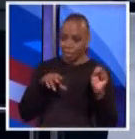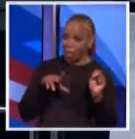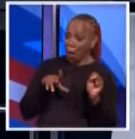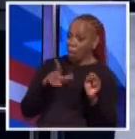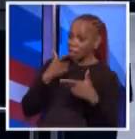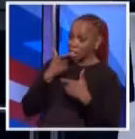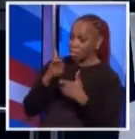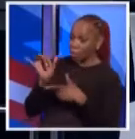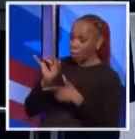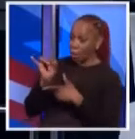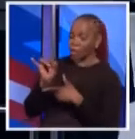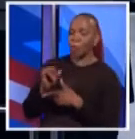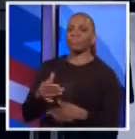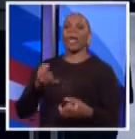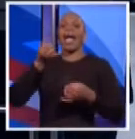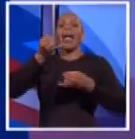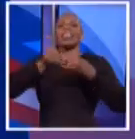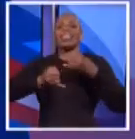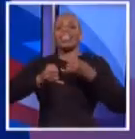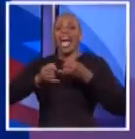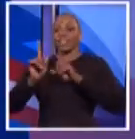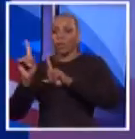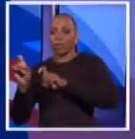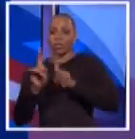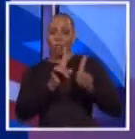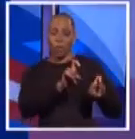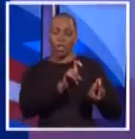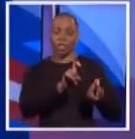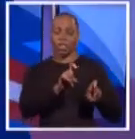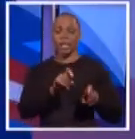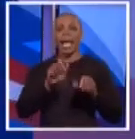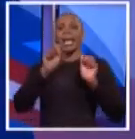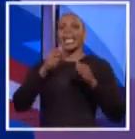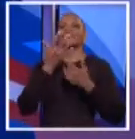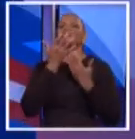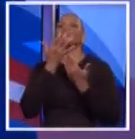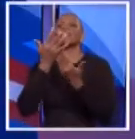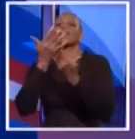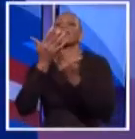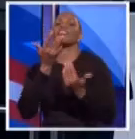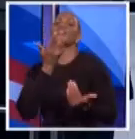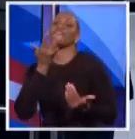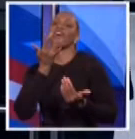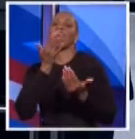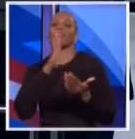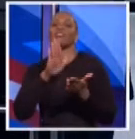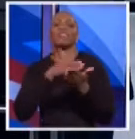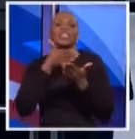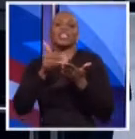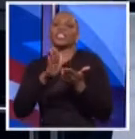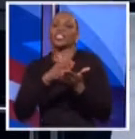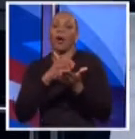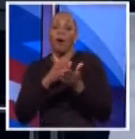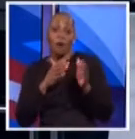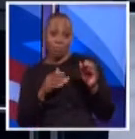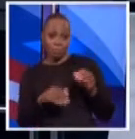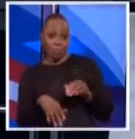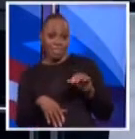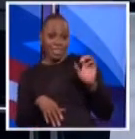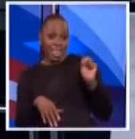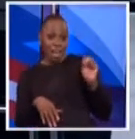interesting. So, last lightning round question. Can you sing me your favorite song, even a few bars? Mr. Stringer?